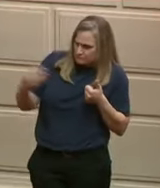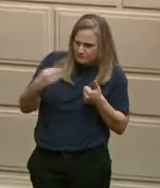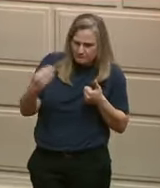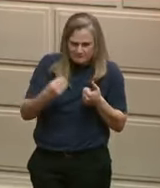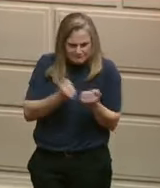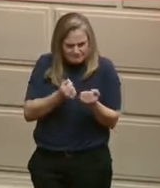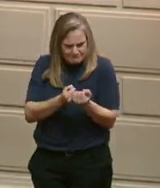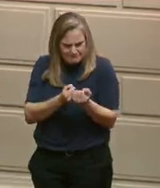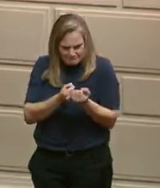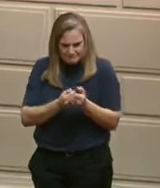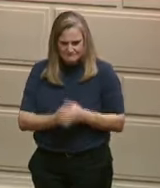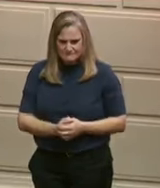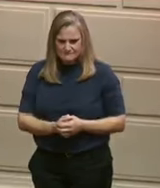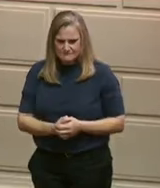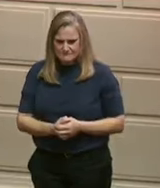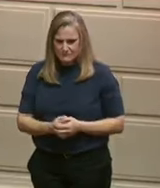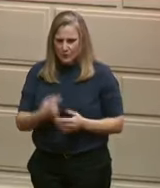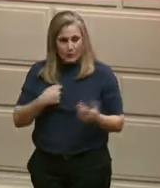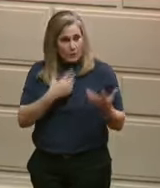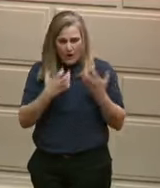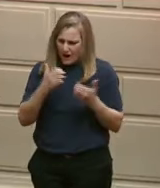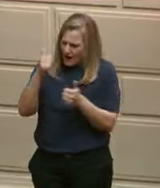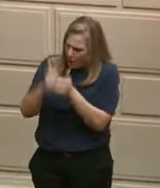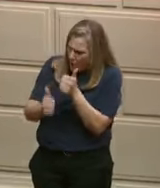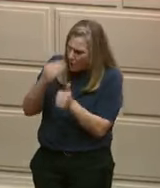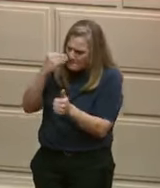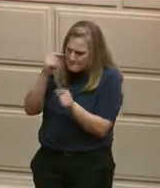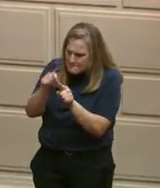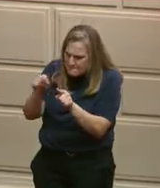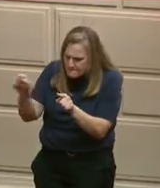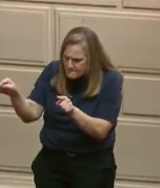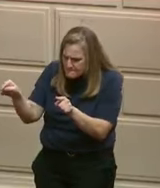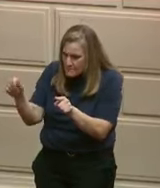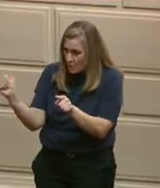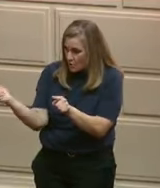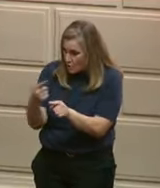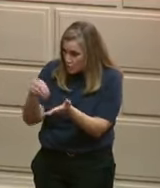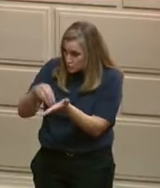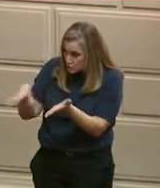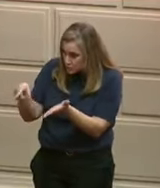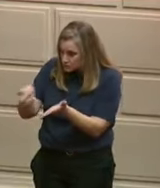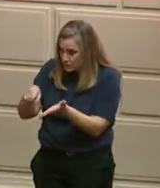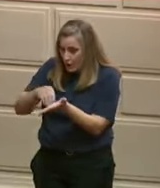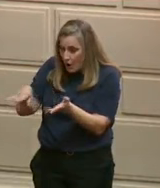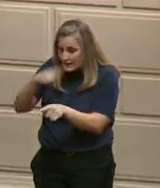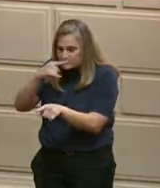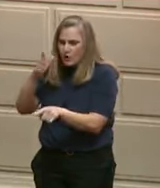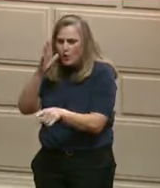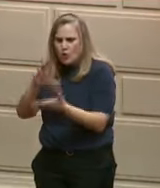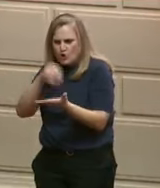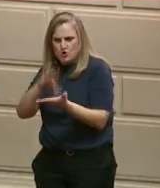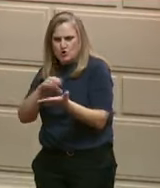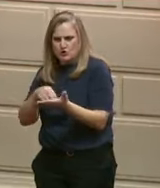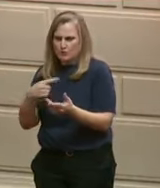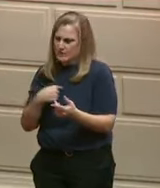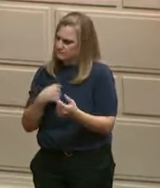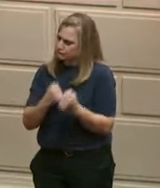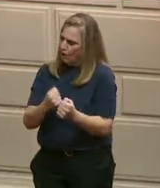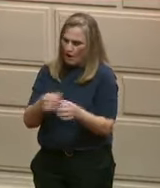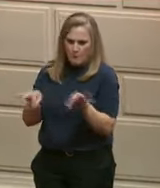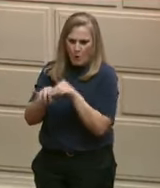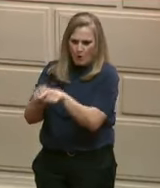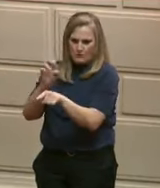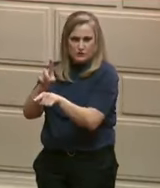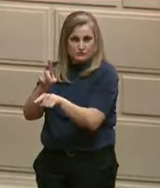every day, learning matters. This is my third state of the state address